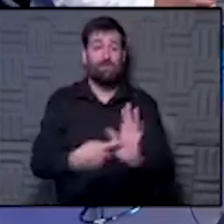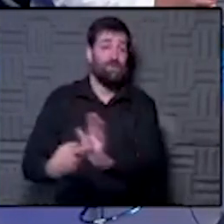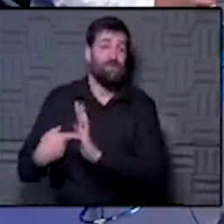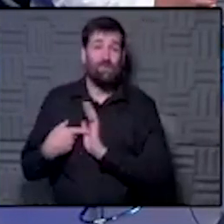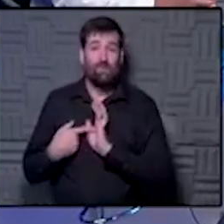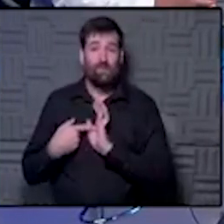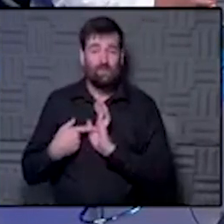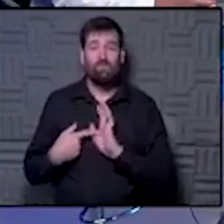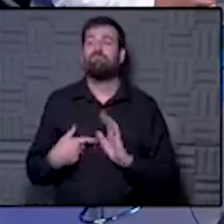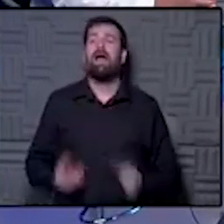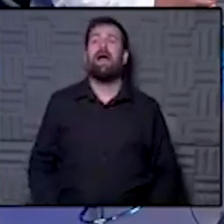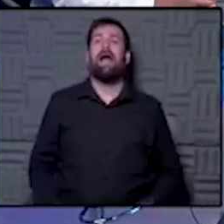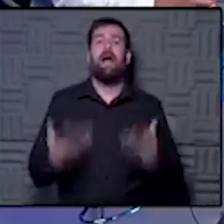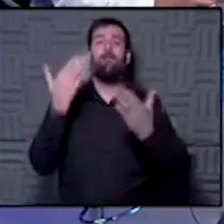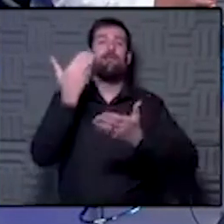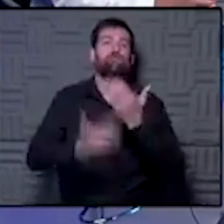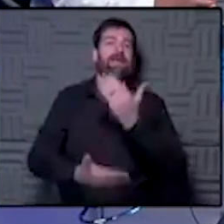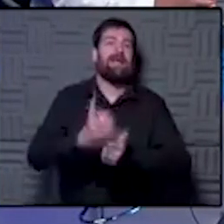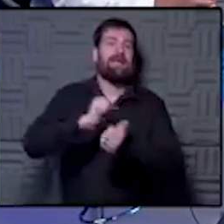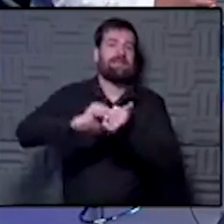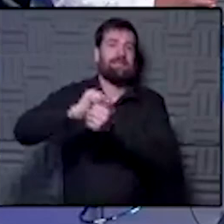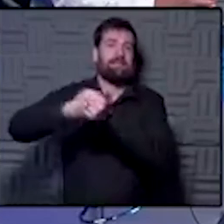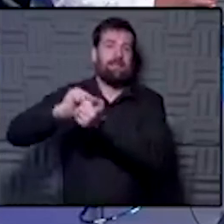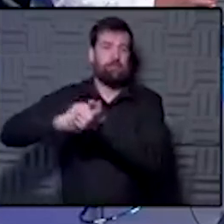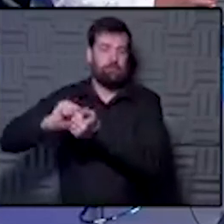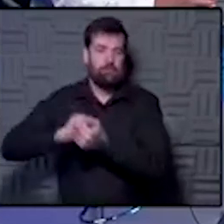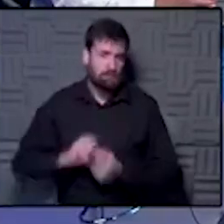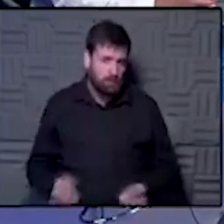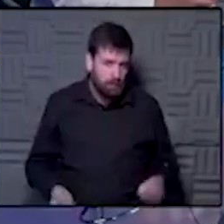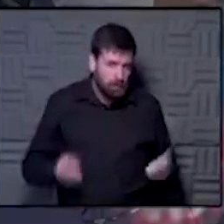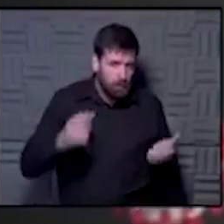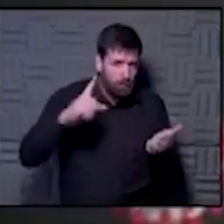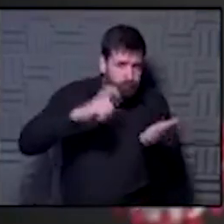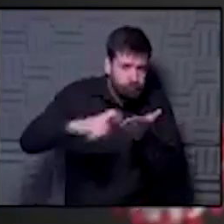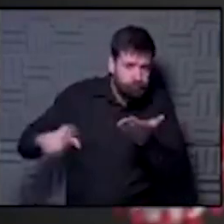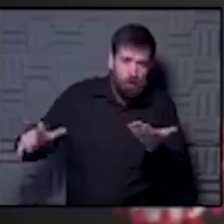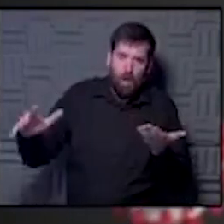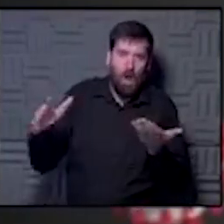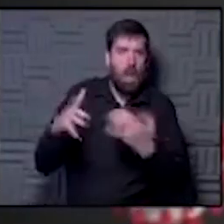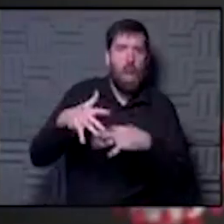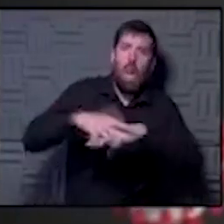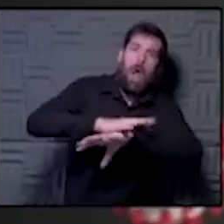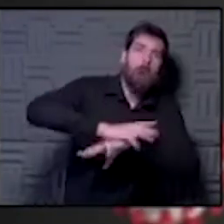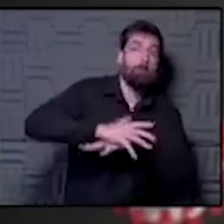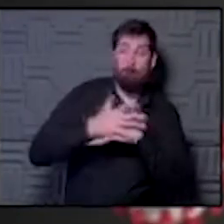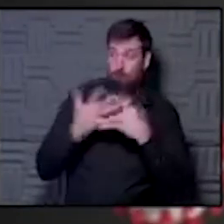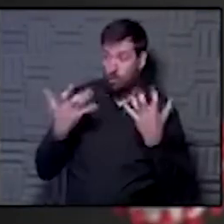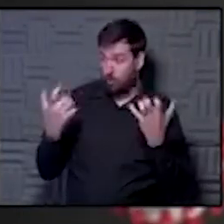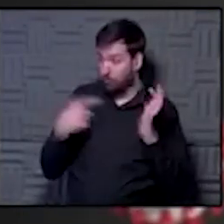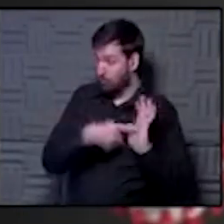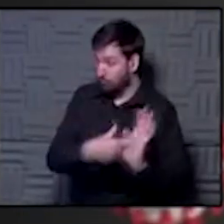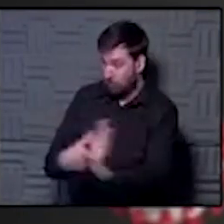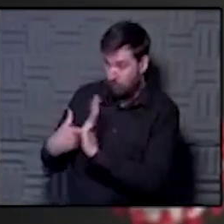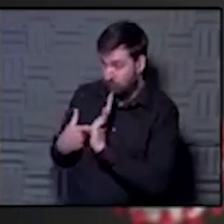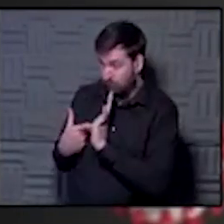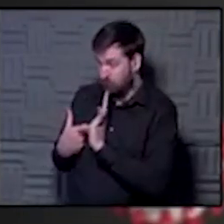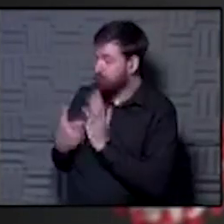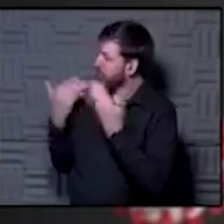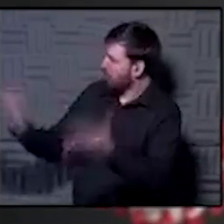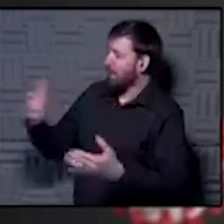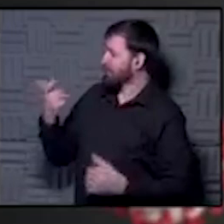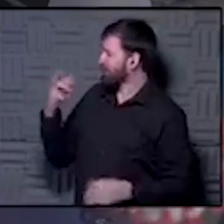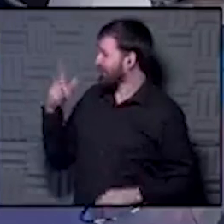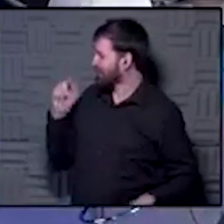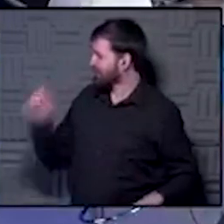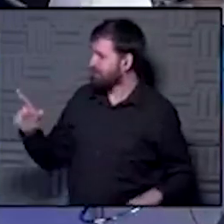sanitizer is needed for protection? A couple of sprays or cover the whole hand? Do you guys want to demonstrate how you do it? Go Gardner, let's do